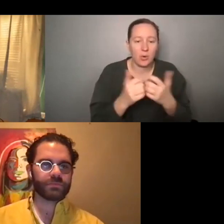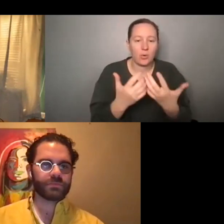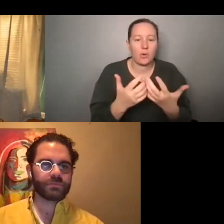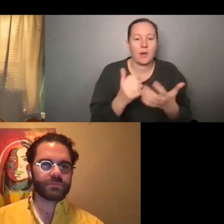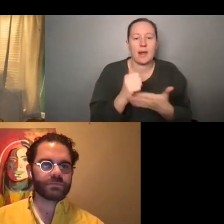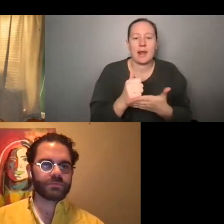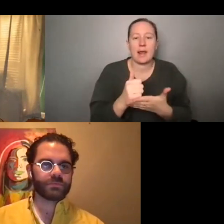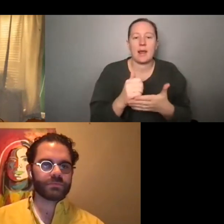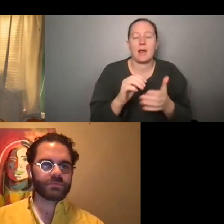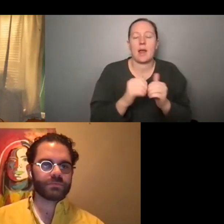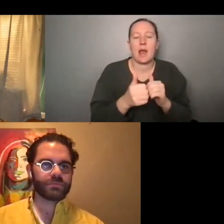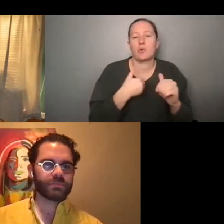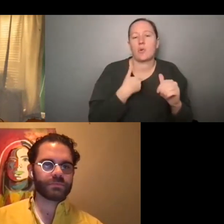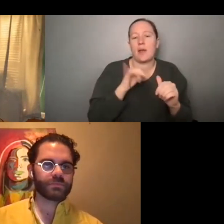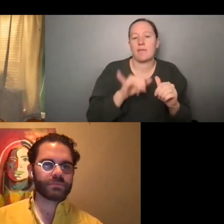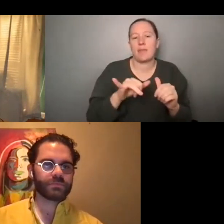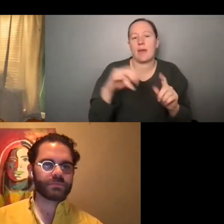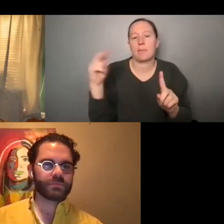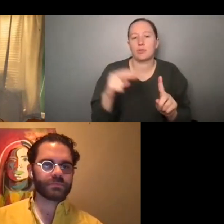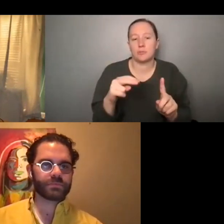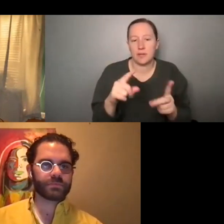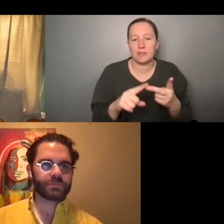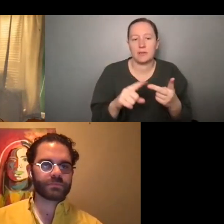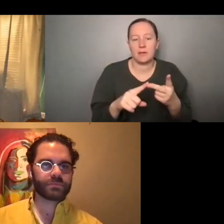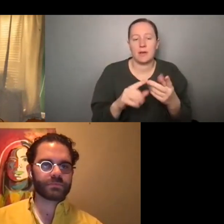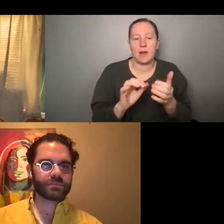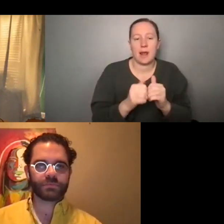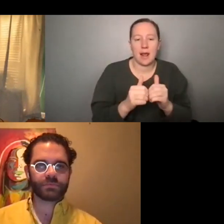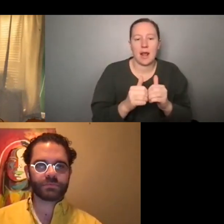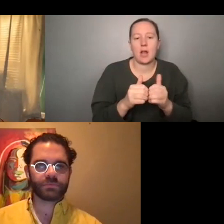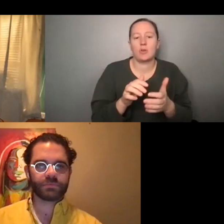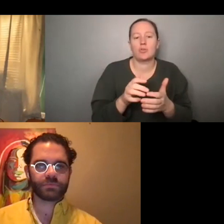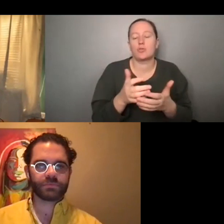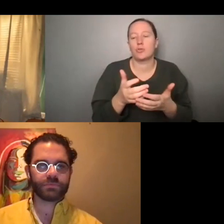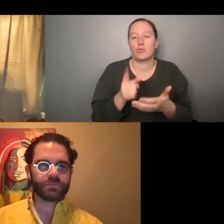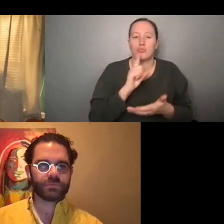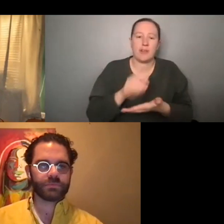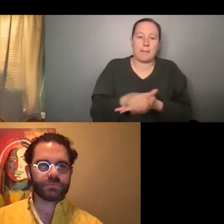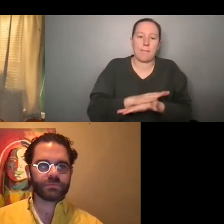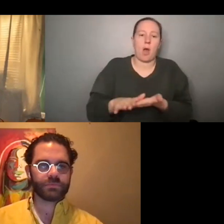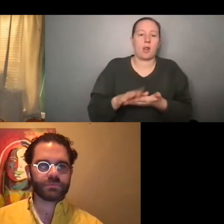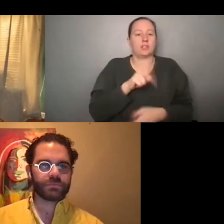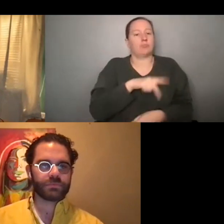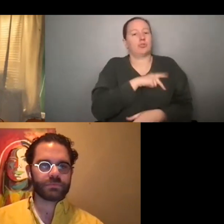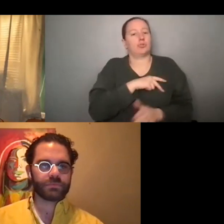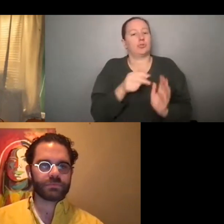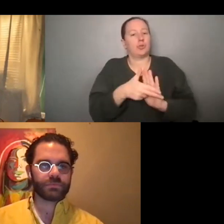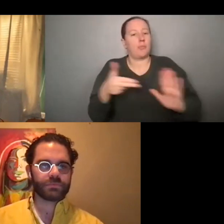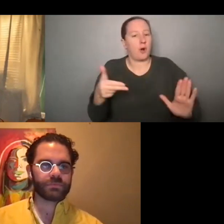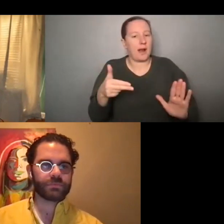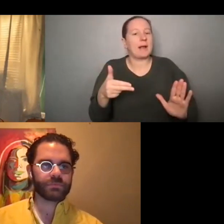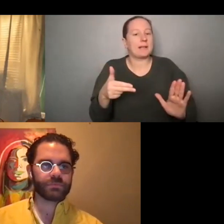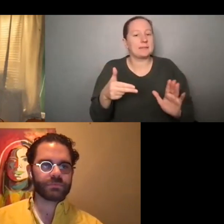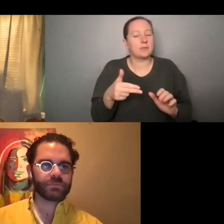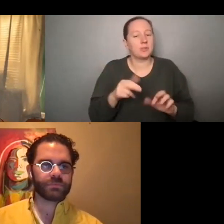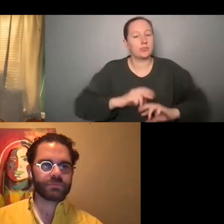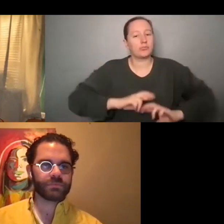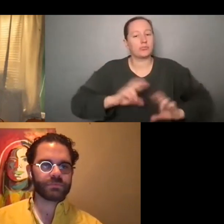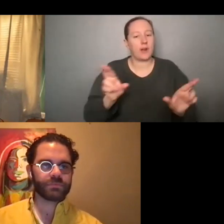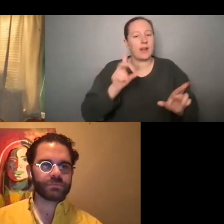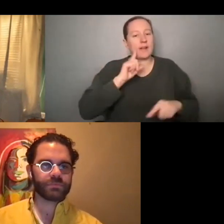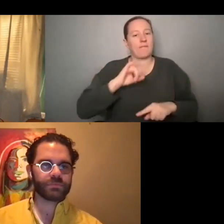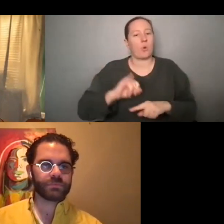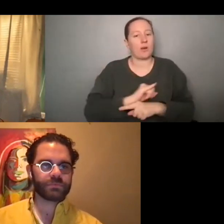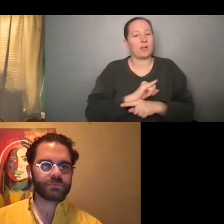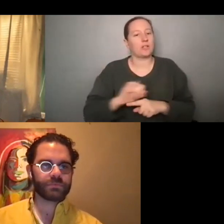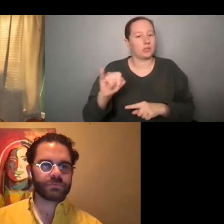to have that point of view and how to polish that personal branding so that you could be ready for the industry